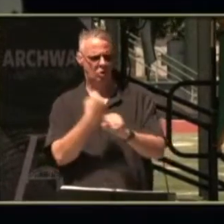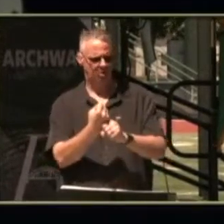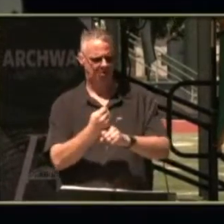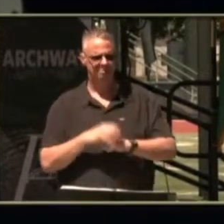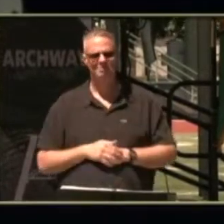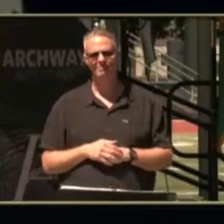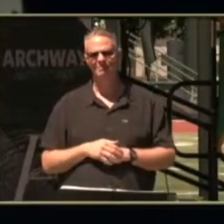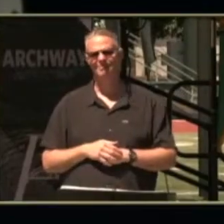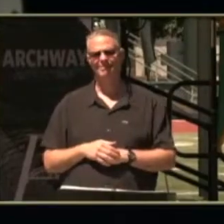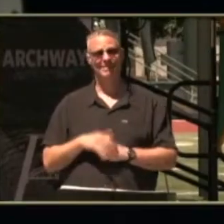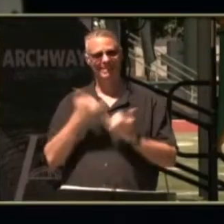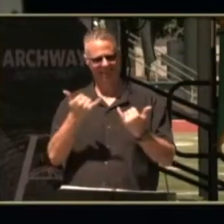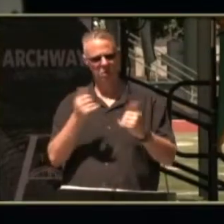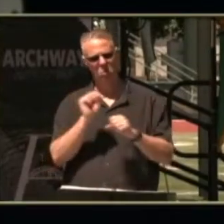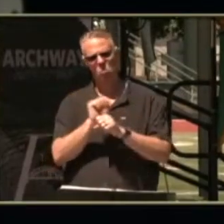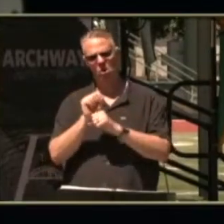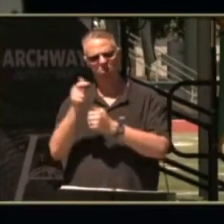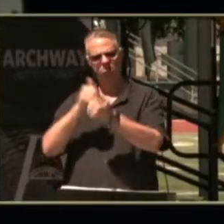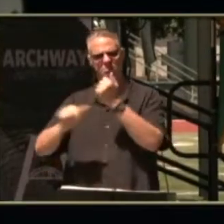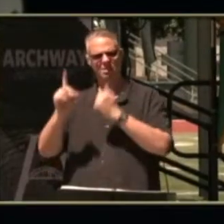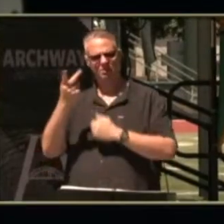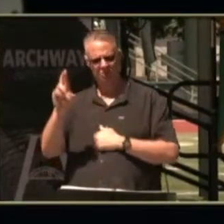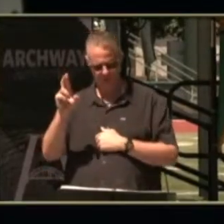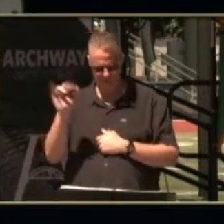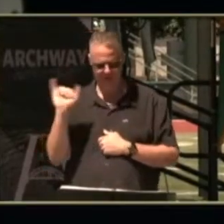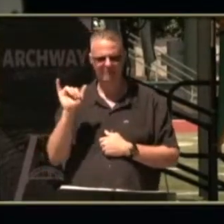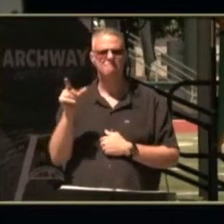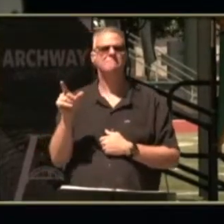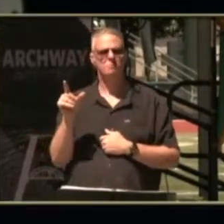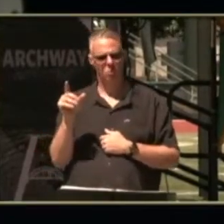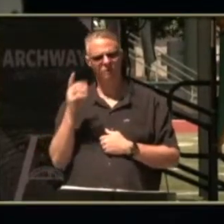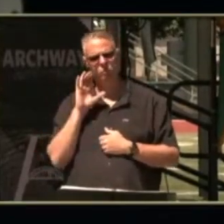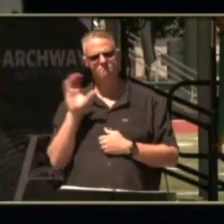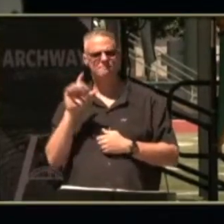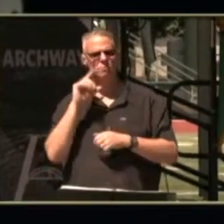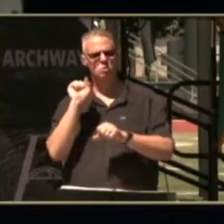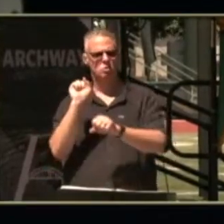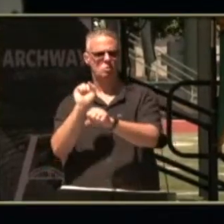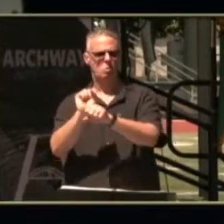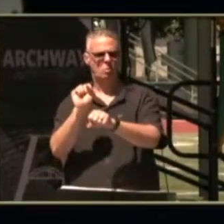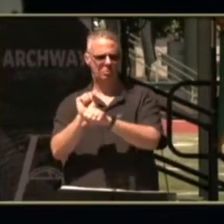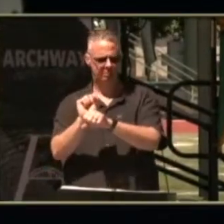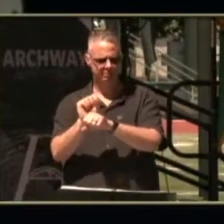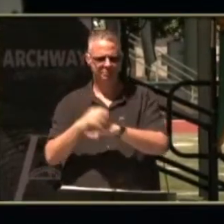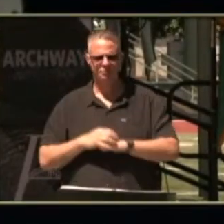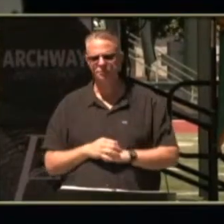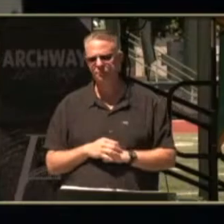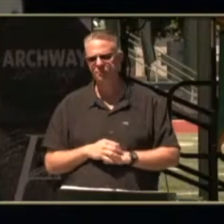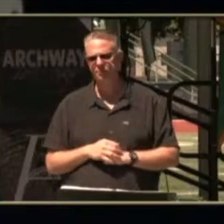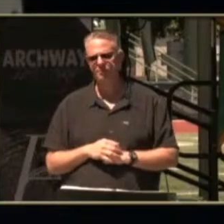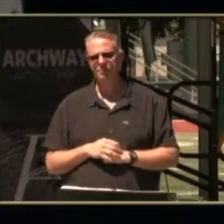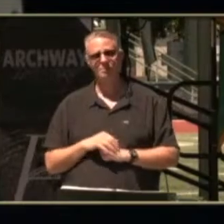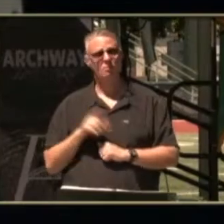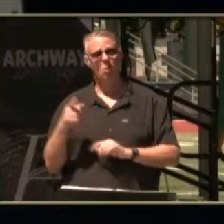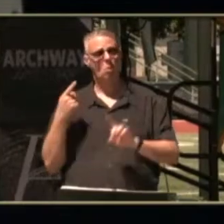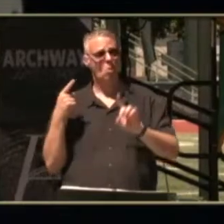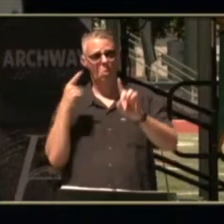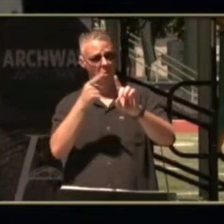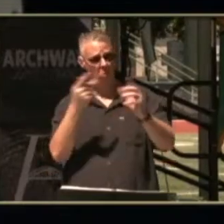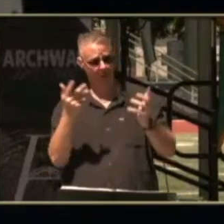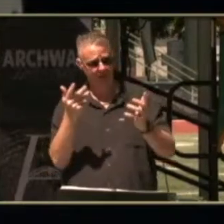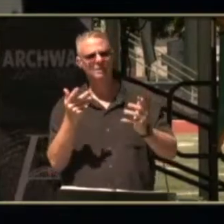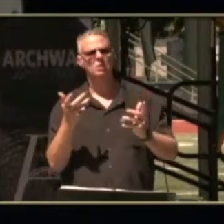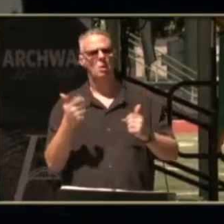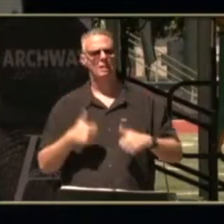he is currently working with dvr also to gain employment um his goal is to work